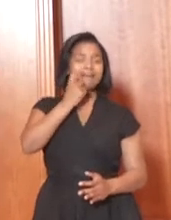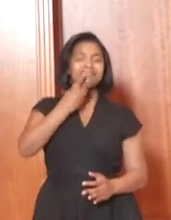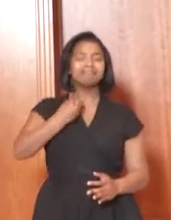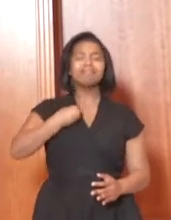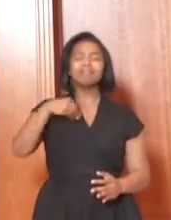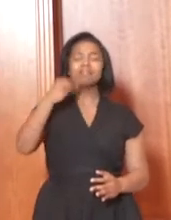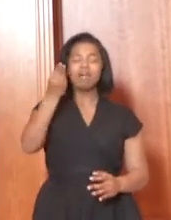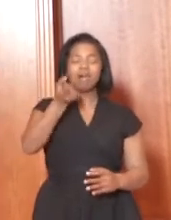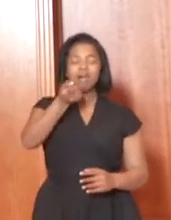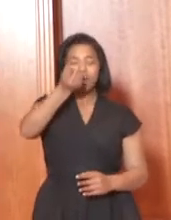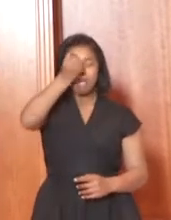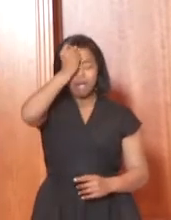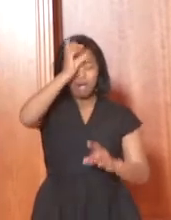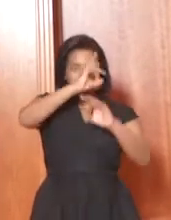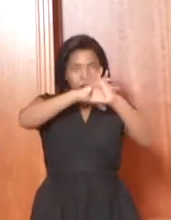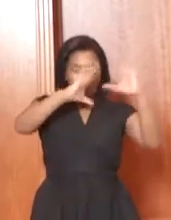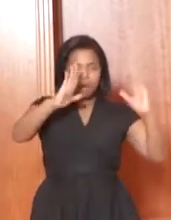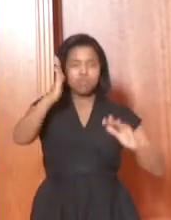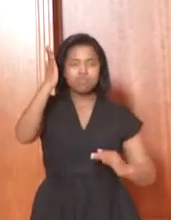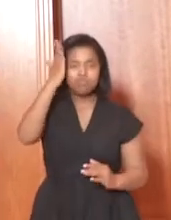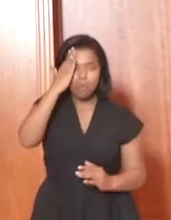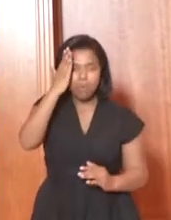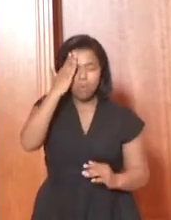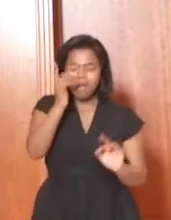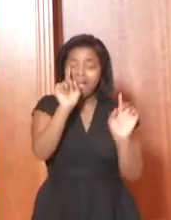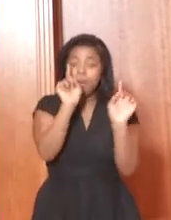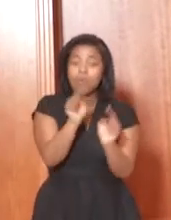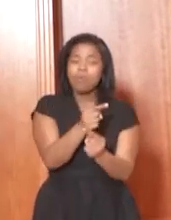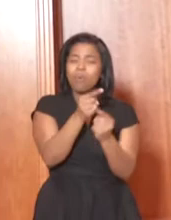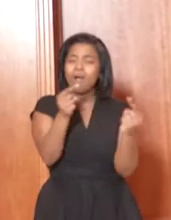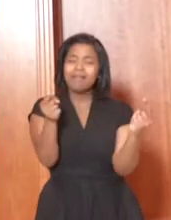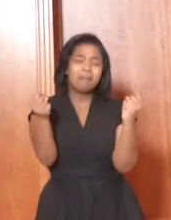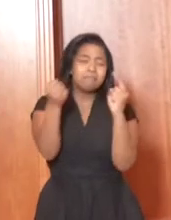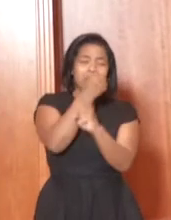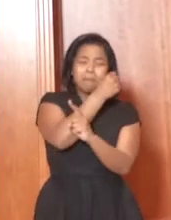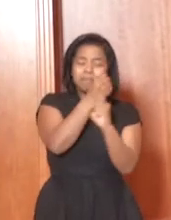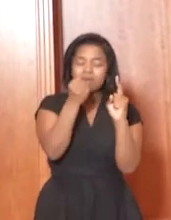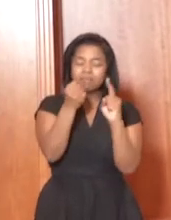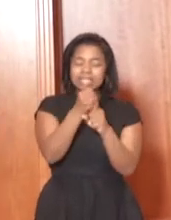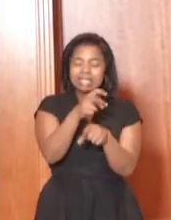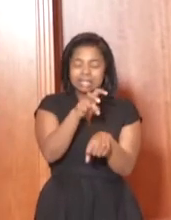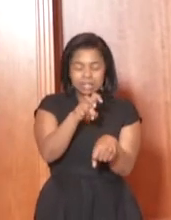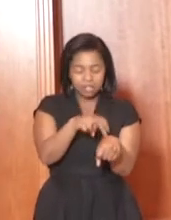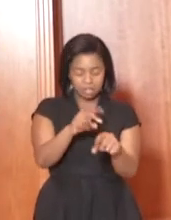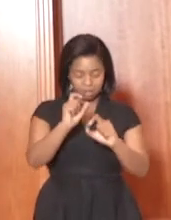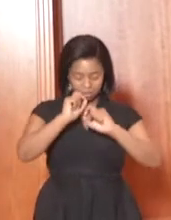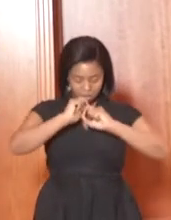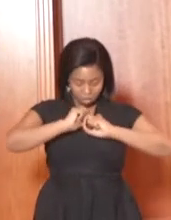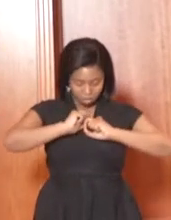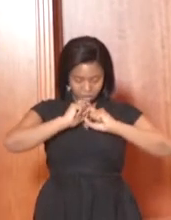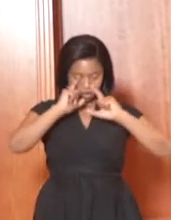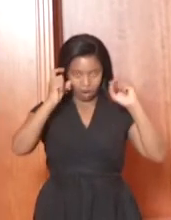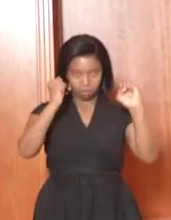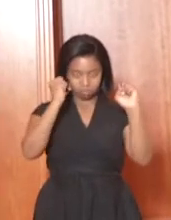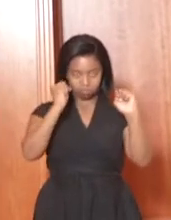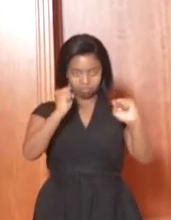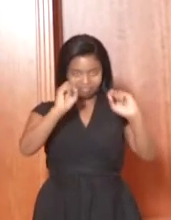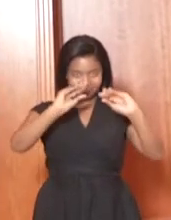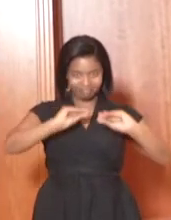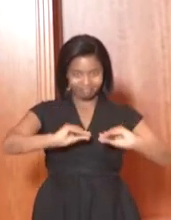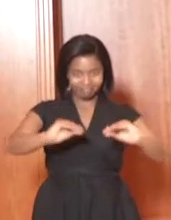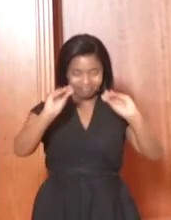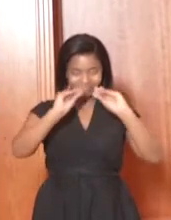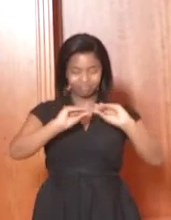in South Africa to get to. So we've got to have a very strong conscientization process and